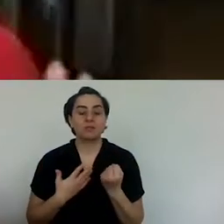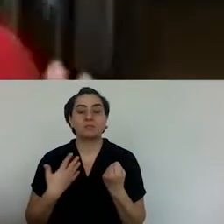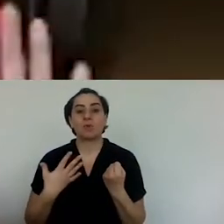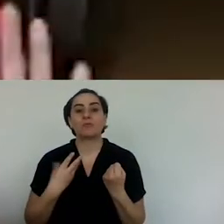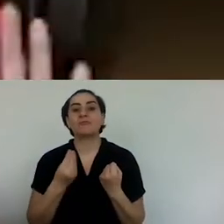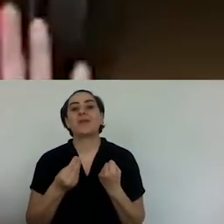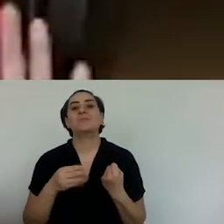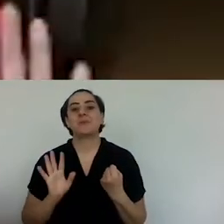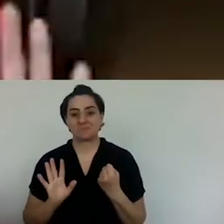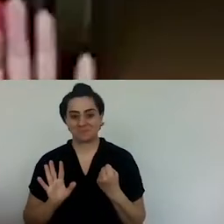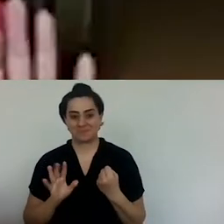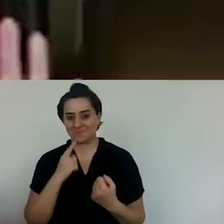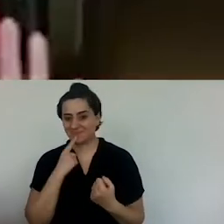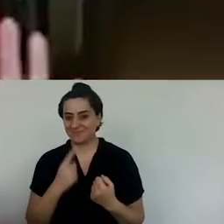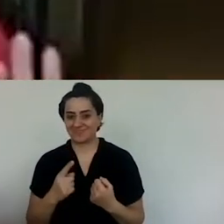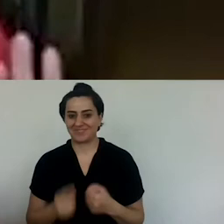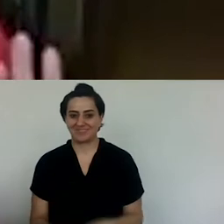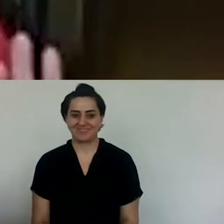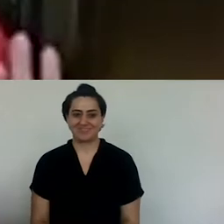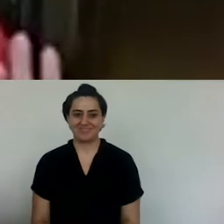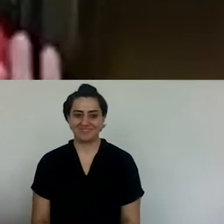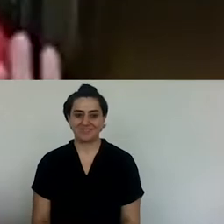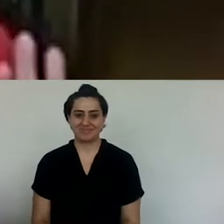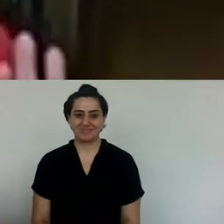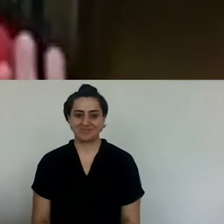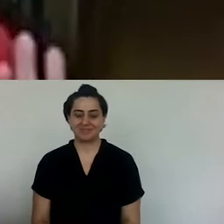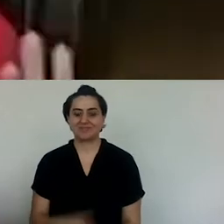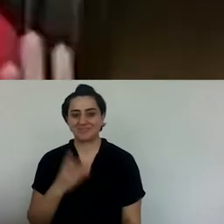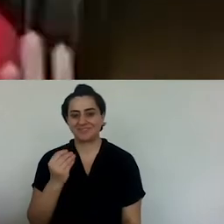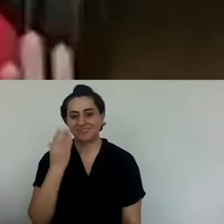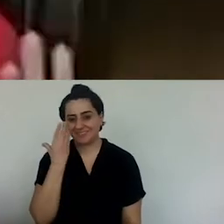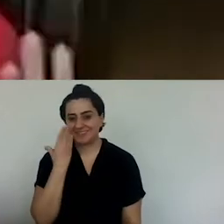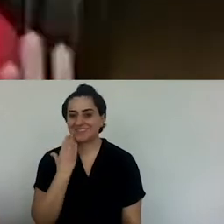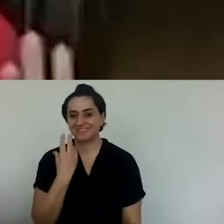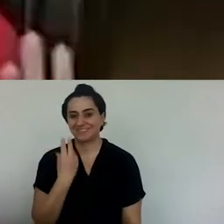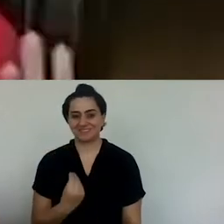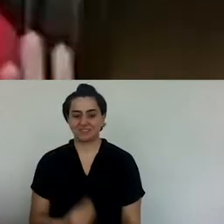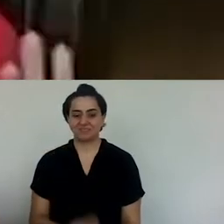And she would say, as you know, I wouldn't